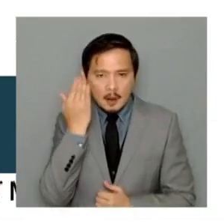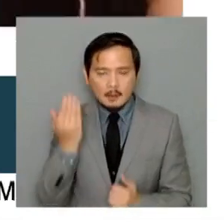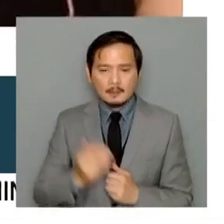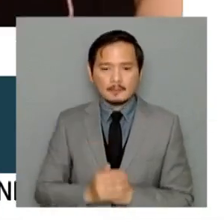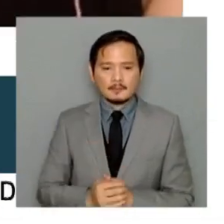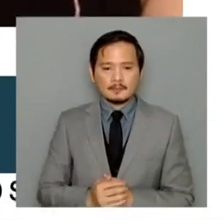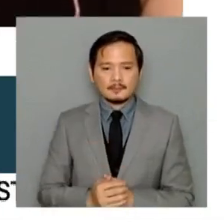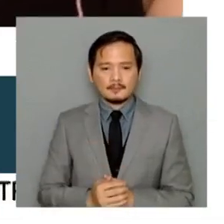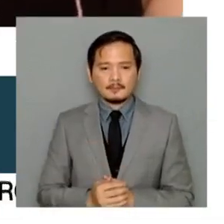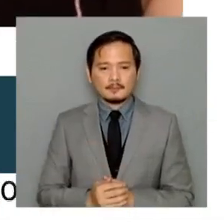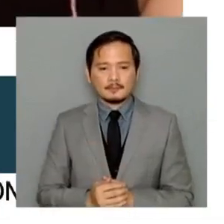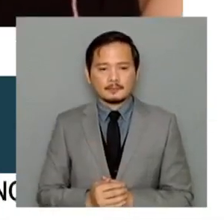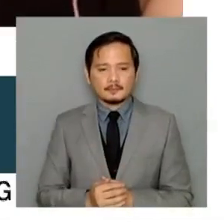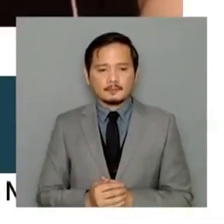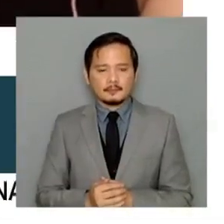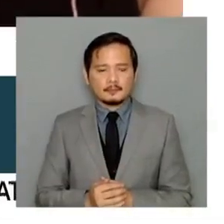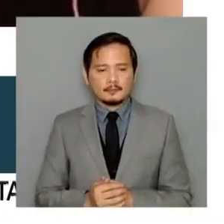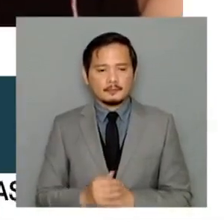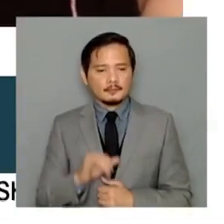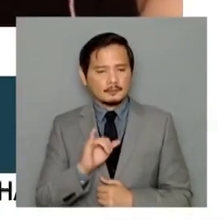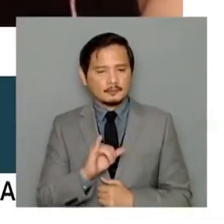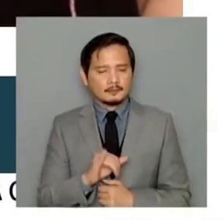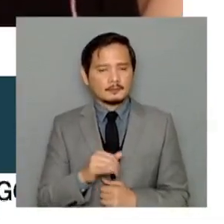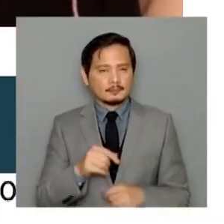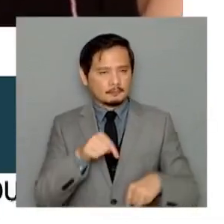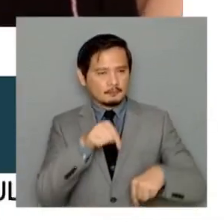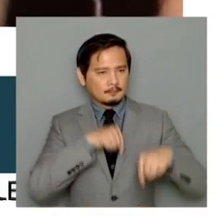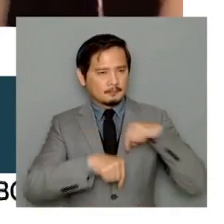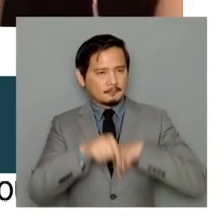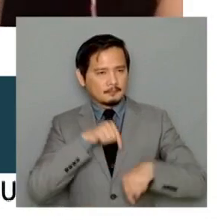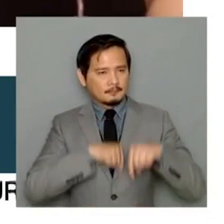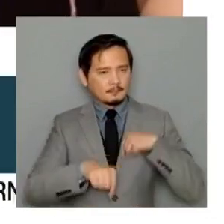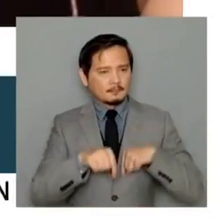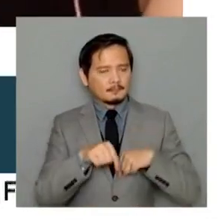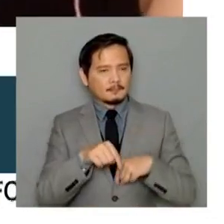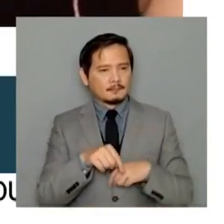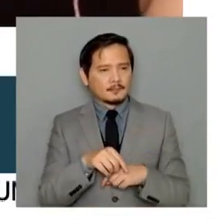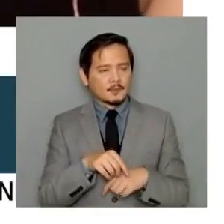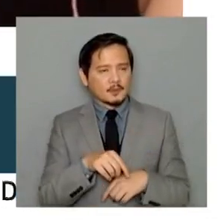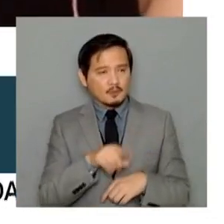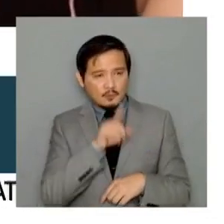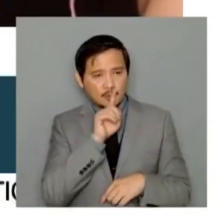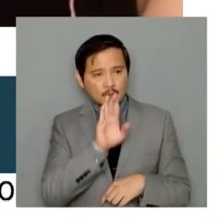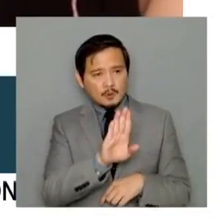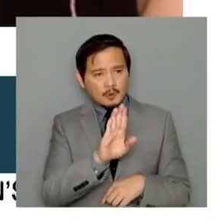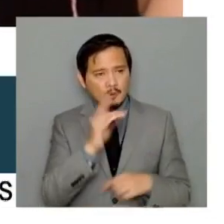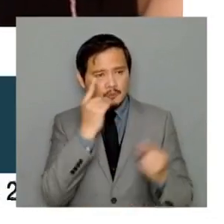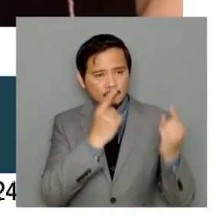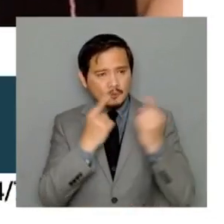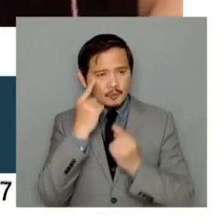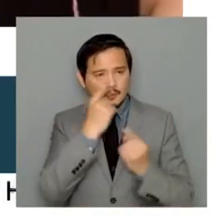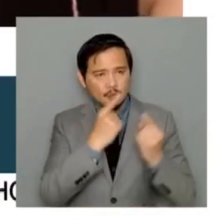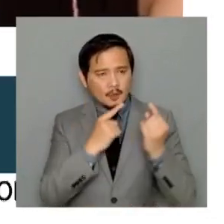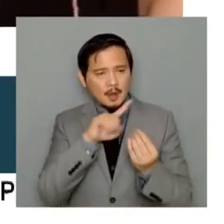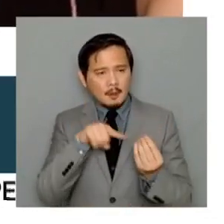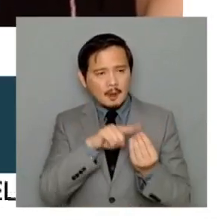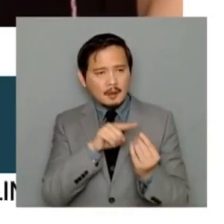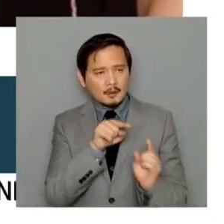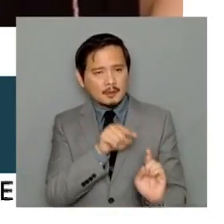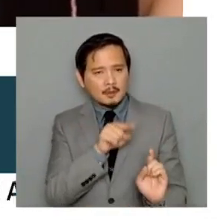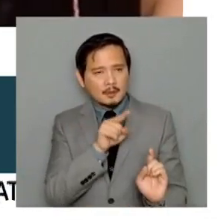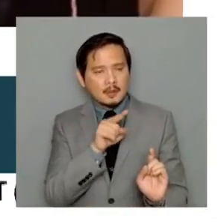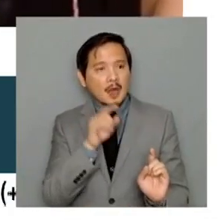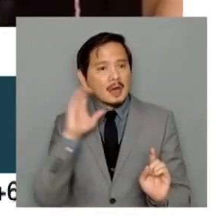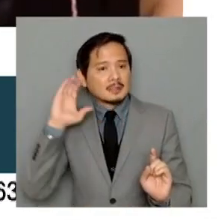Leon, let me just go back to a point that you were making earlier. This is one of the concerns that you raised, that she is known to be a cousin